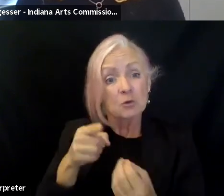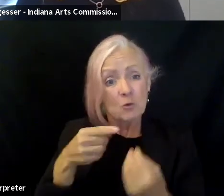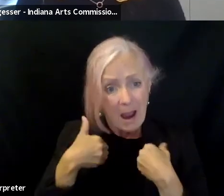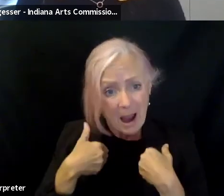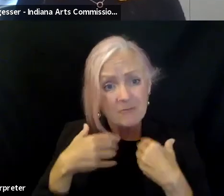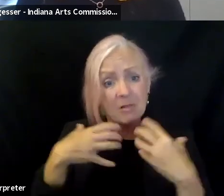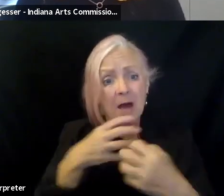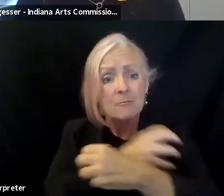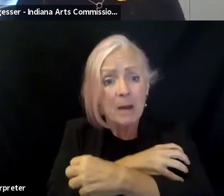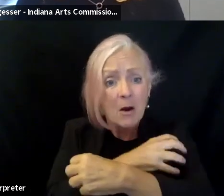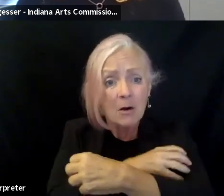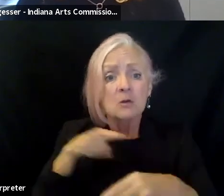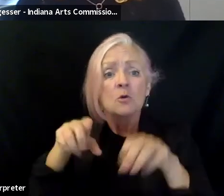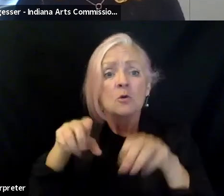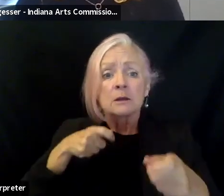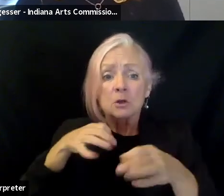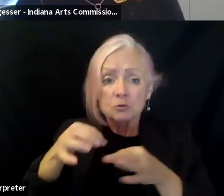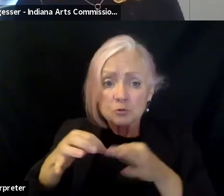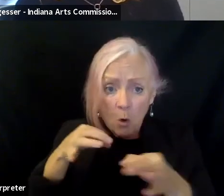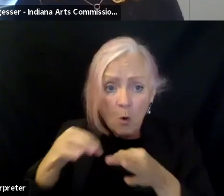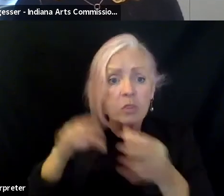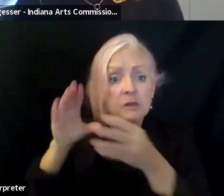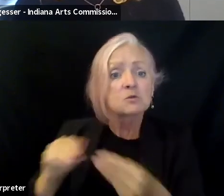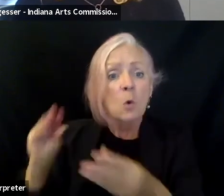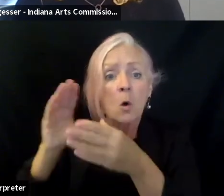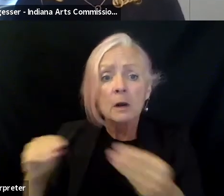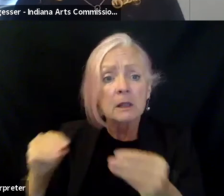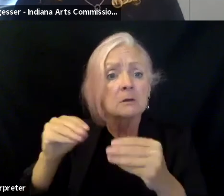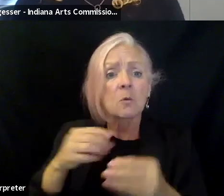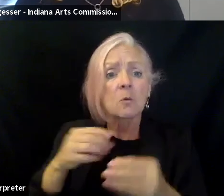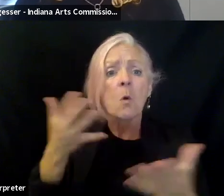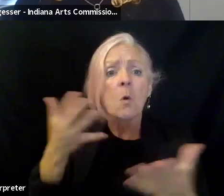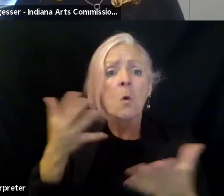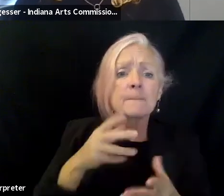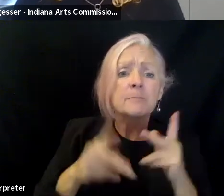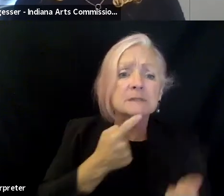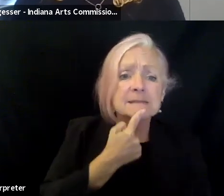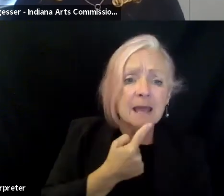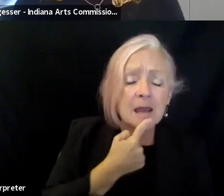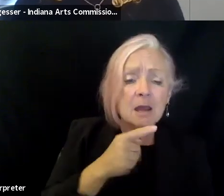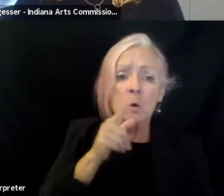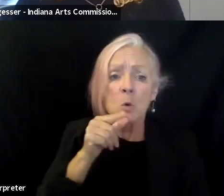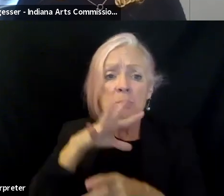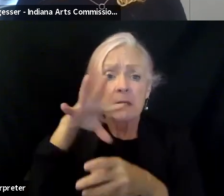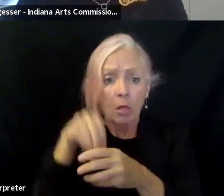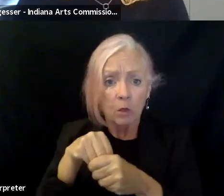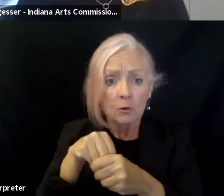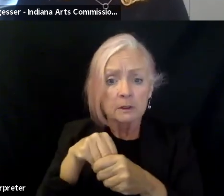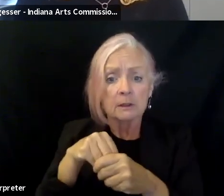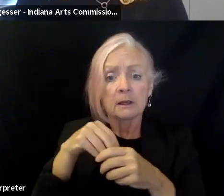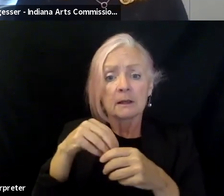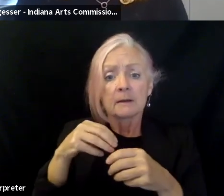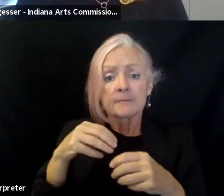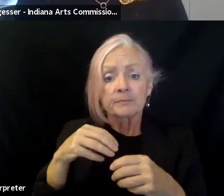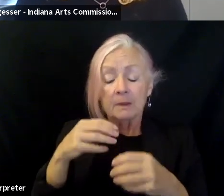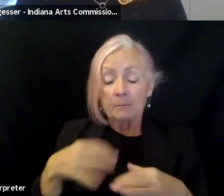you have the power to control the narrative, to control what's on the walls, to, you know, who's included. And the most important part to me